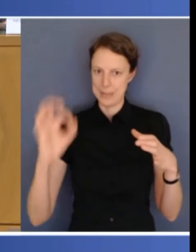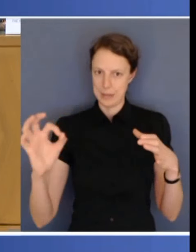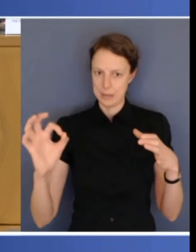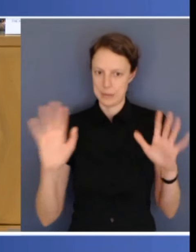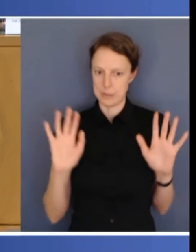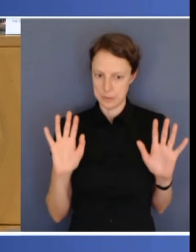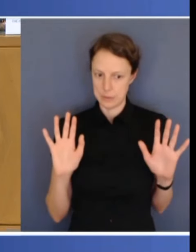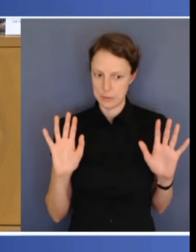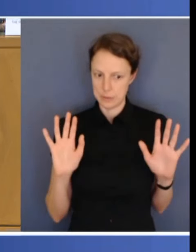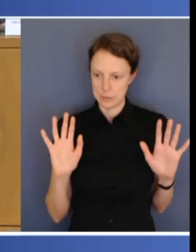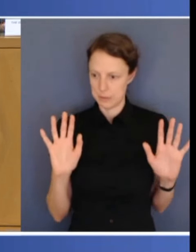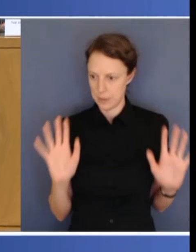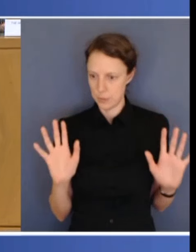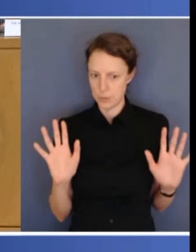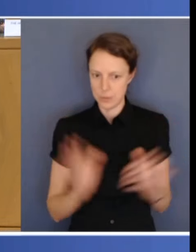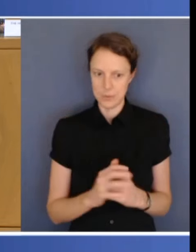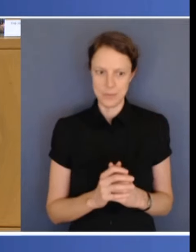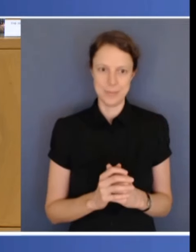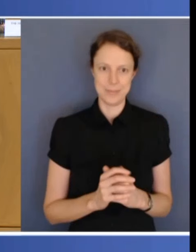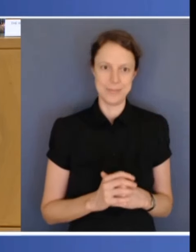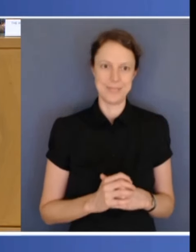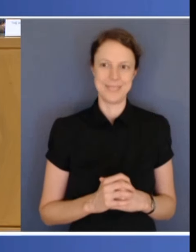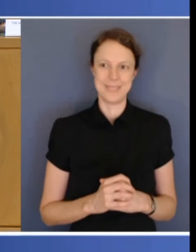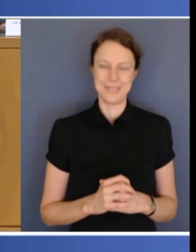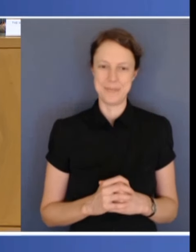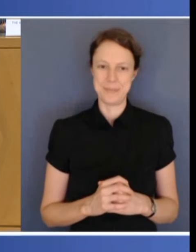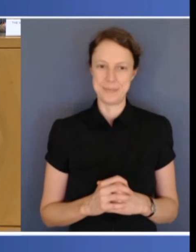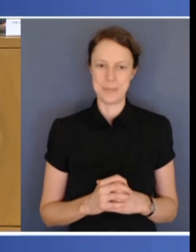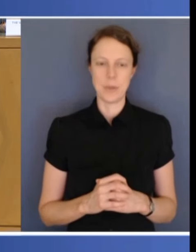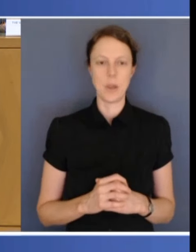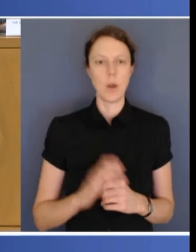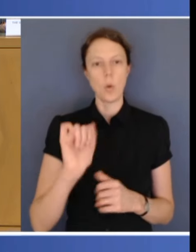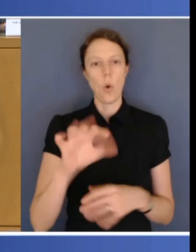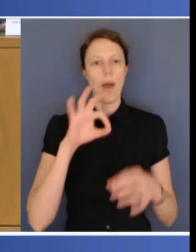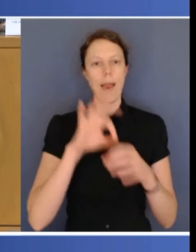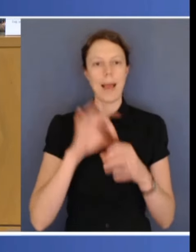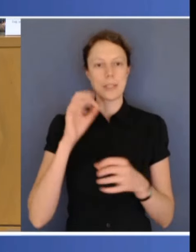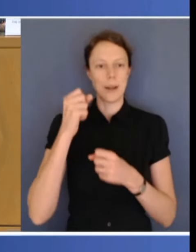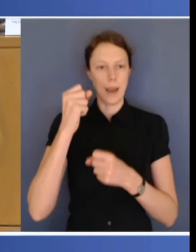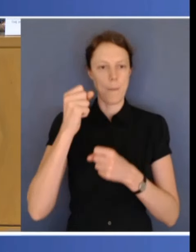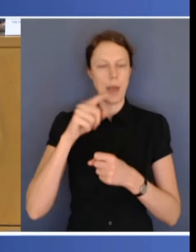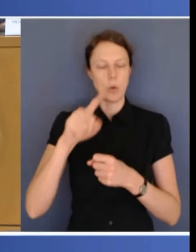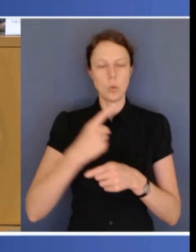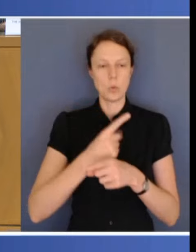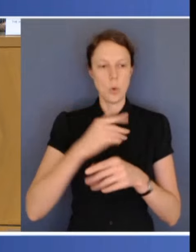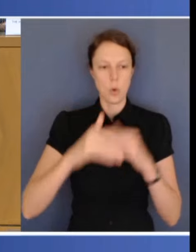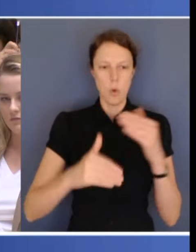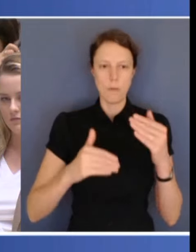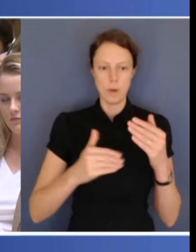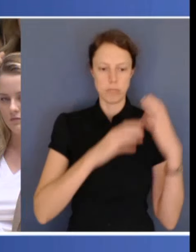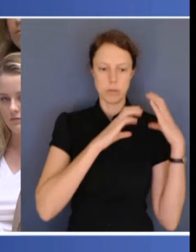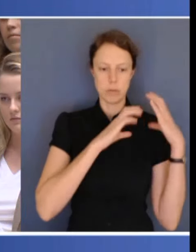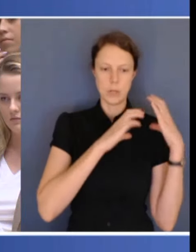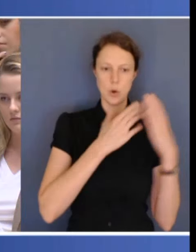Here. Last one. your election campaign about the pressure on schools and teachers. With this foundational support,